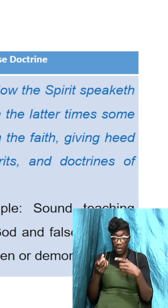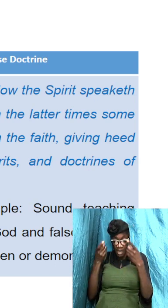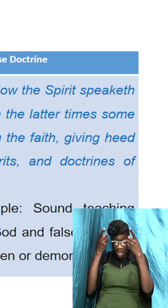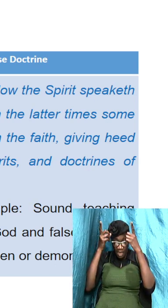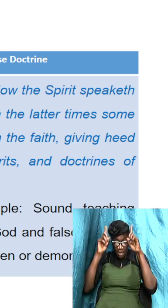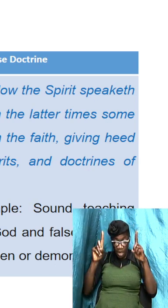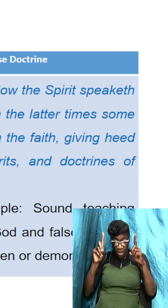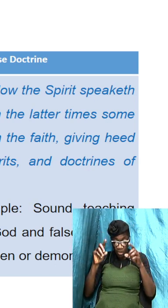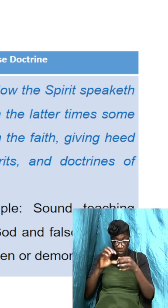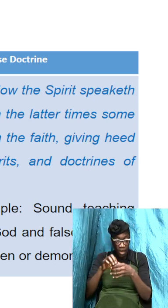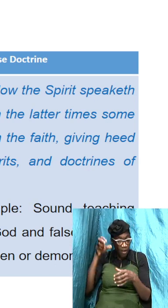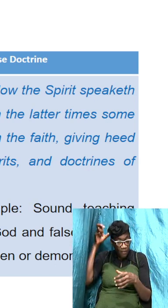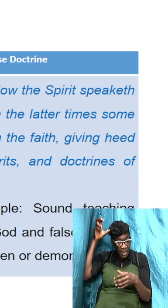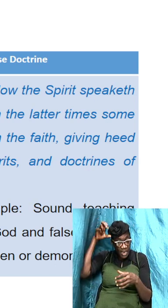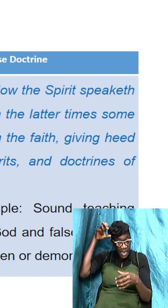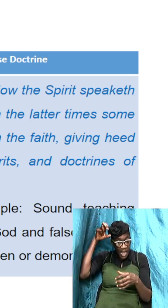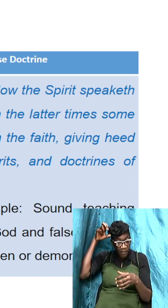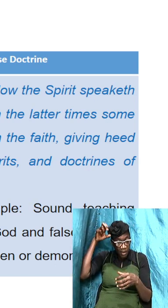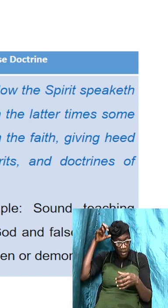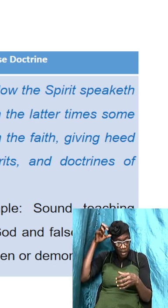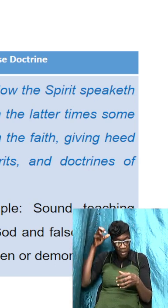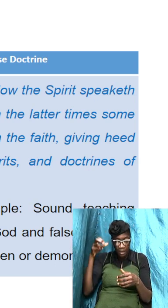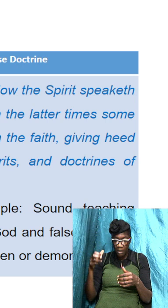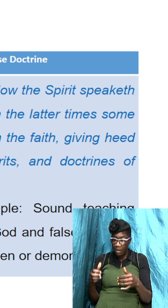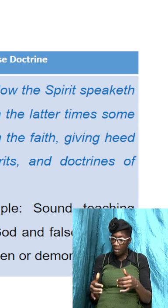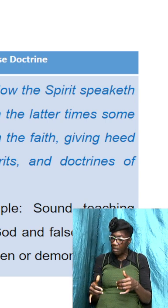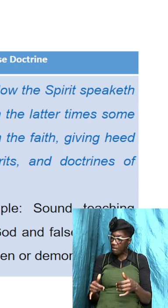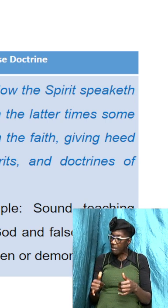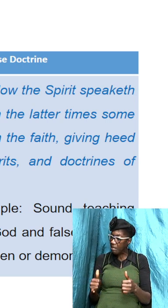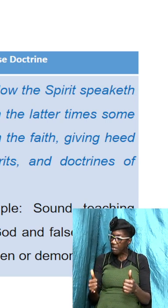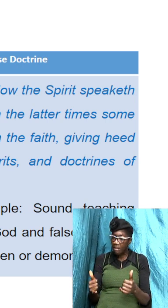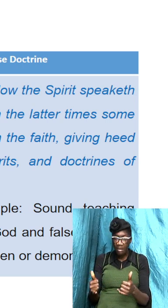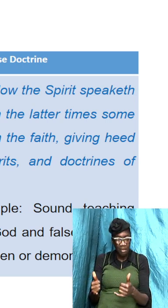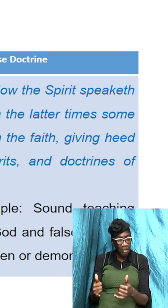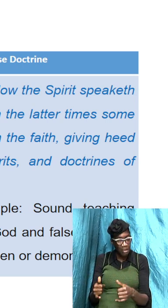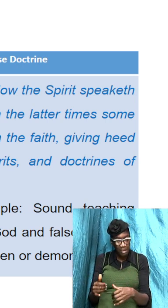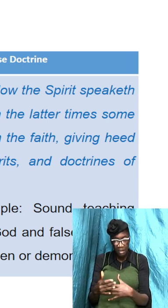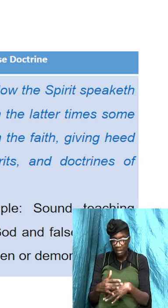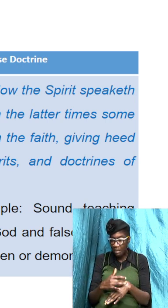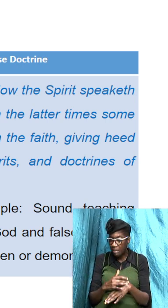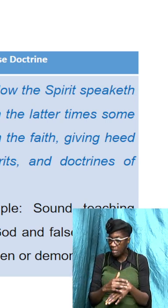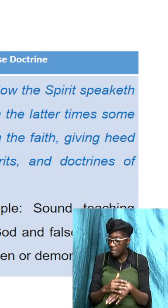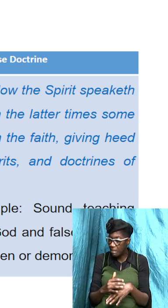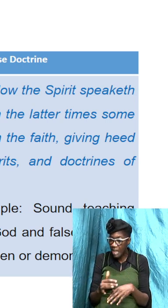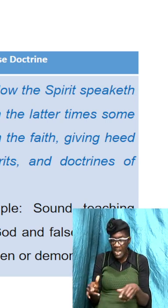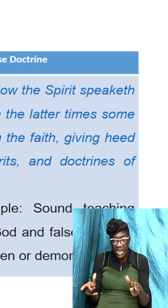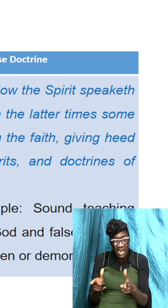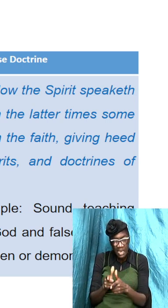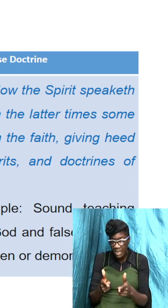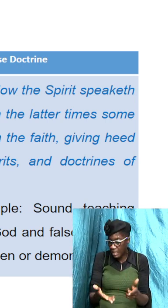simple thing sound teaching originates with God